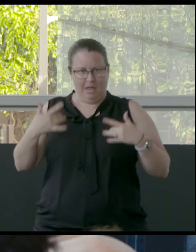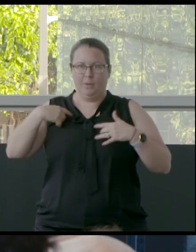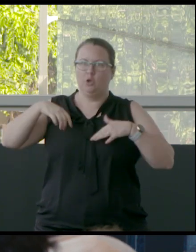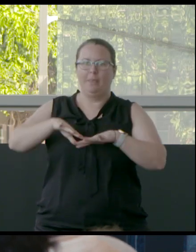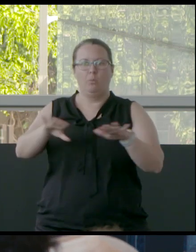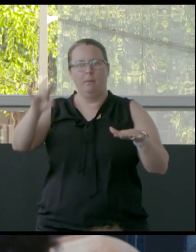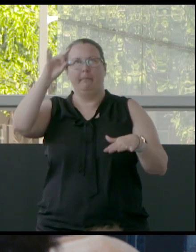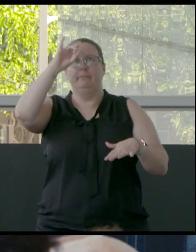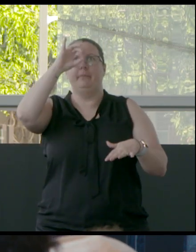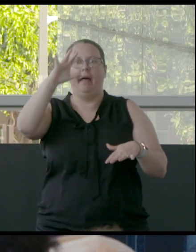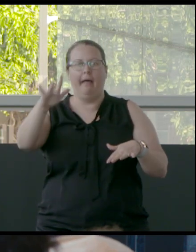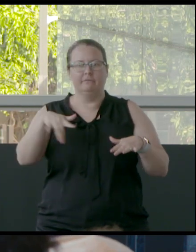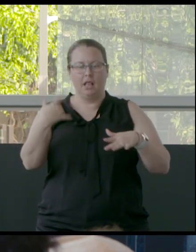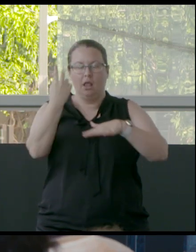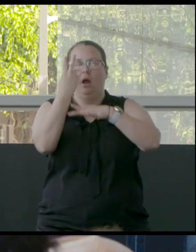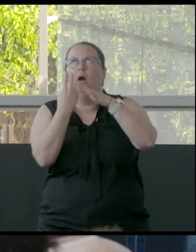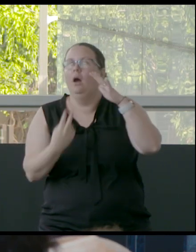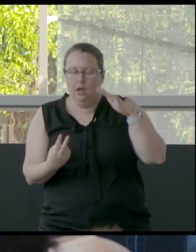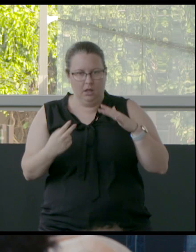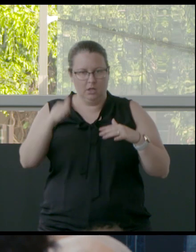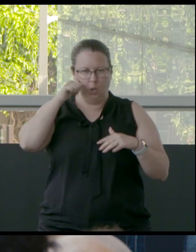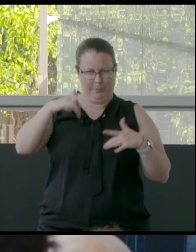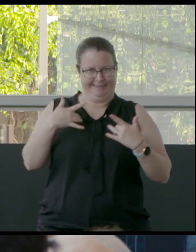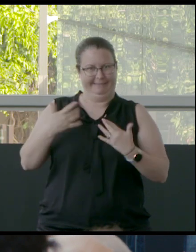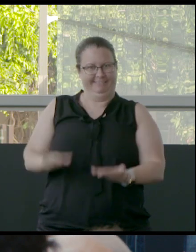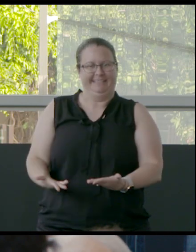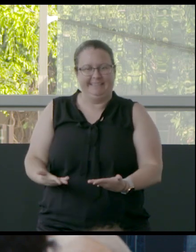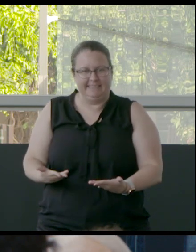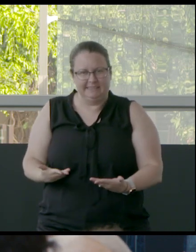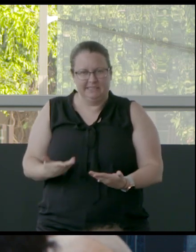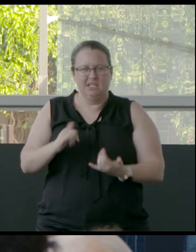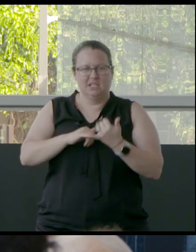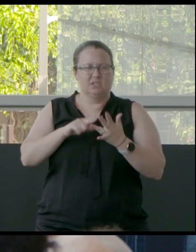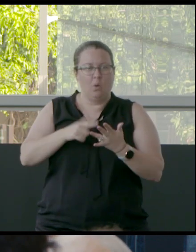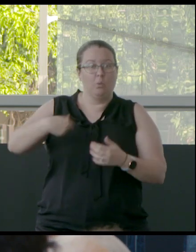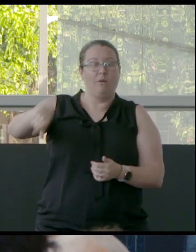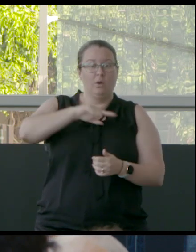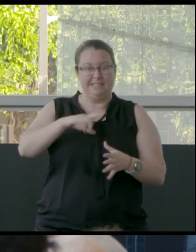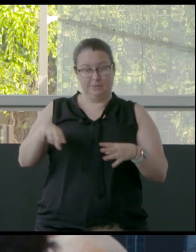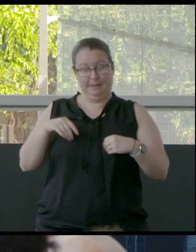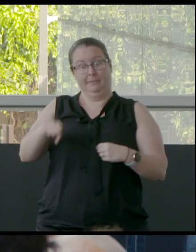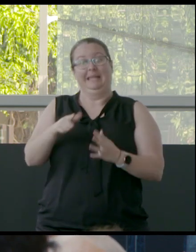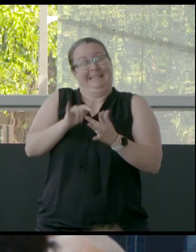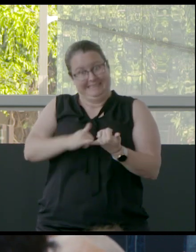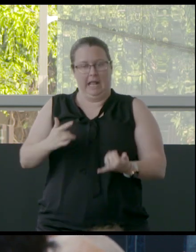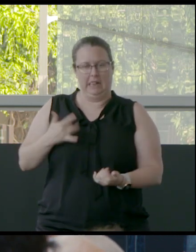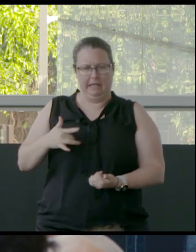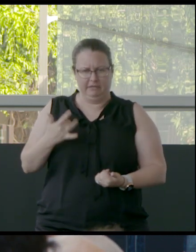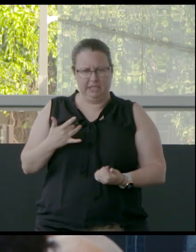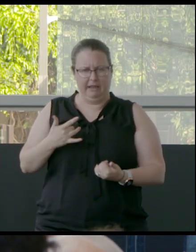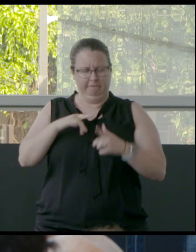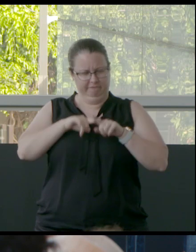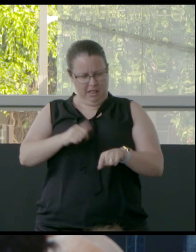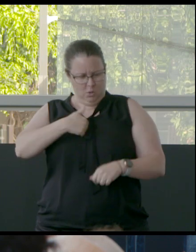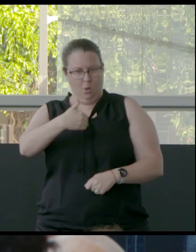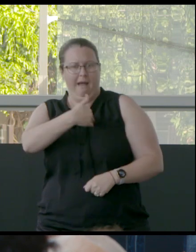go into the water, when you submerge yourself. And it's a matter of actually taking that on and just feeling what's in your heart